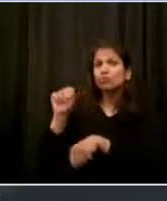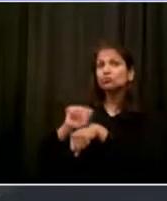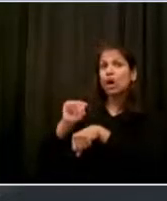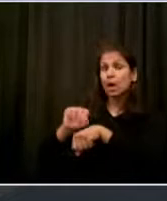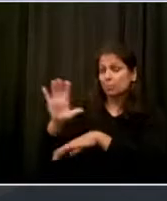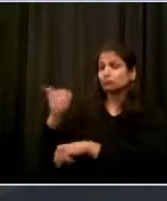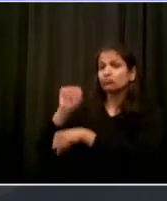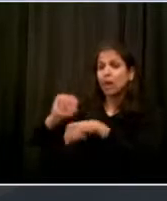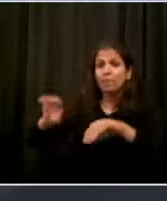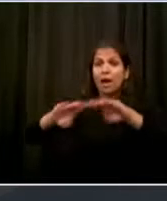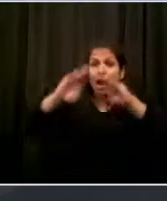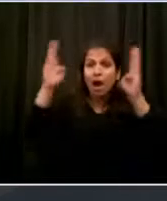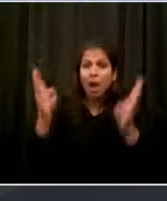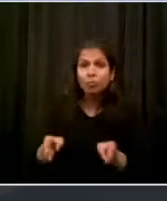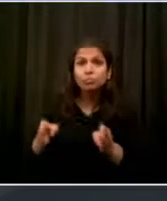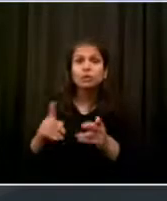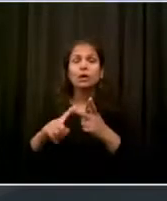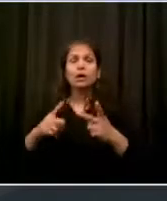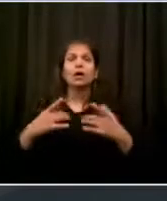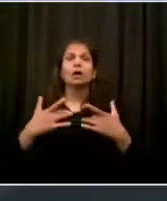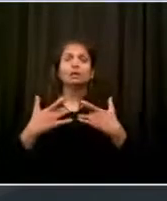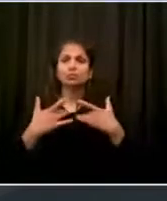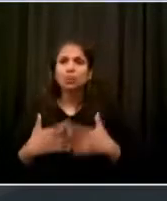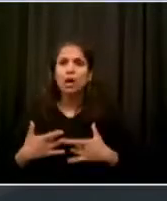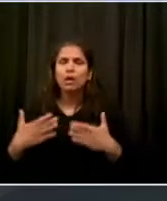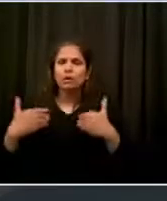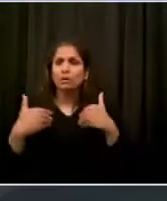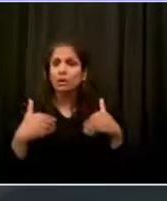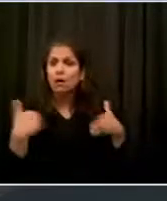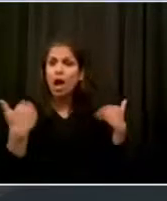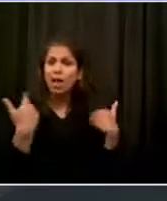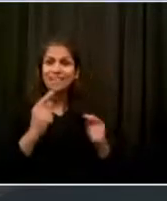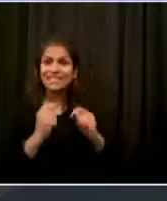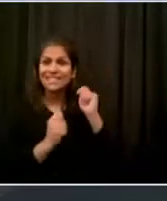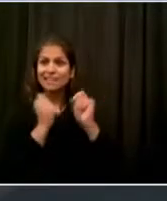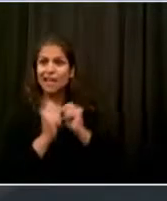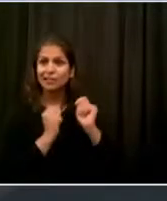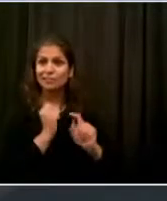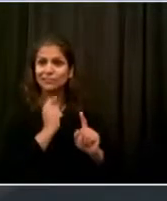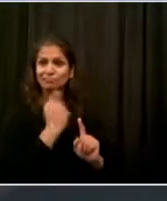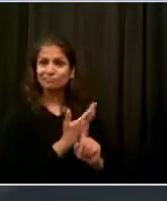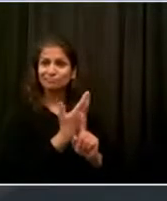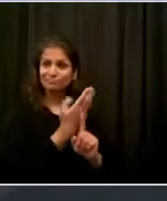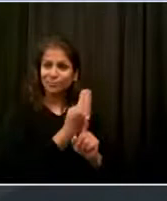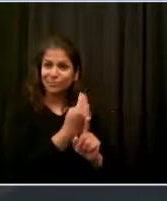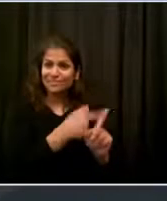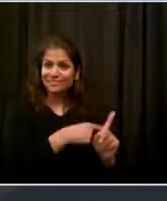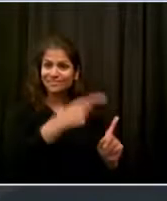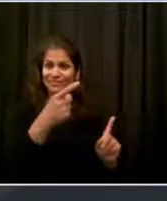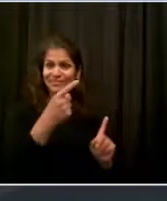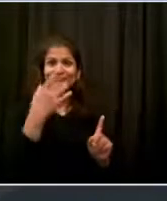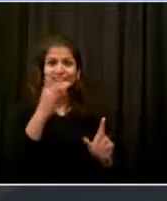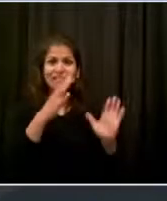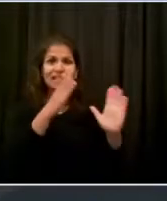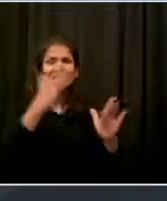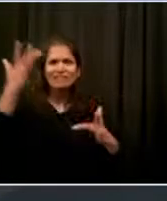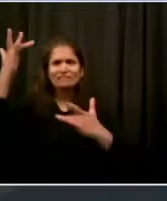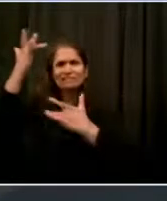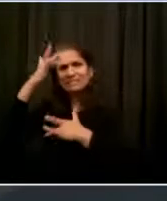accompanies living with a chronic disease, it is a wonder how anyone manages such an emotional burden.